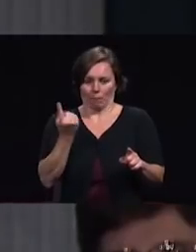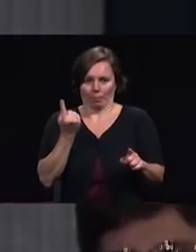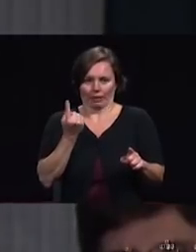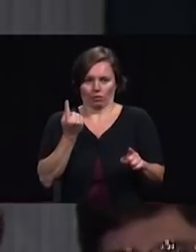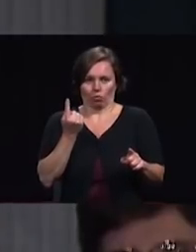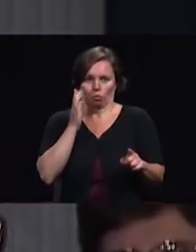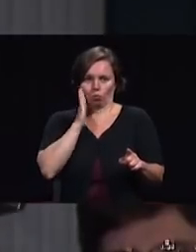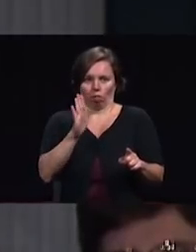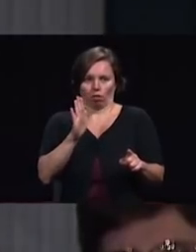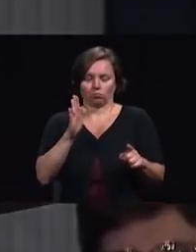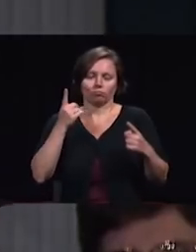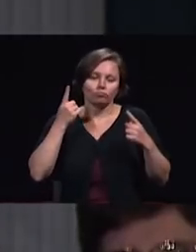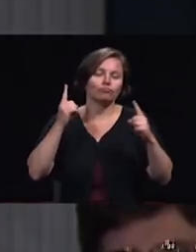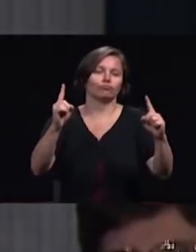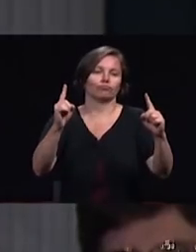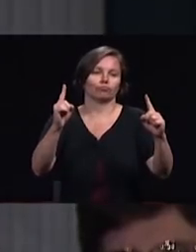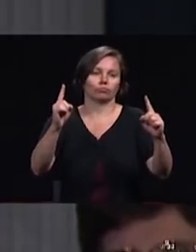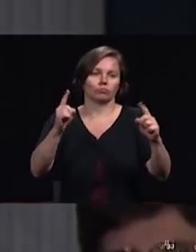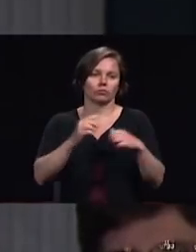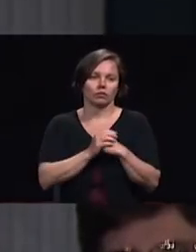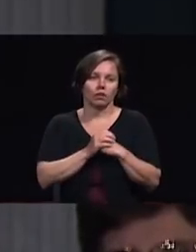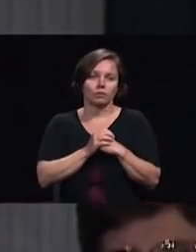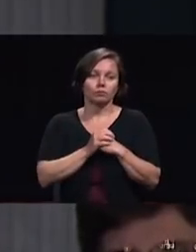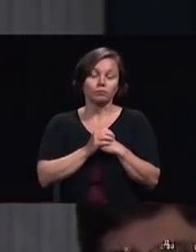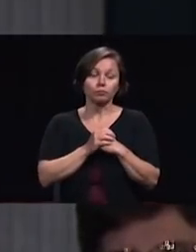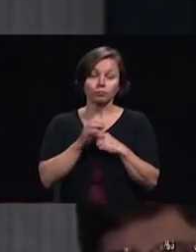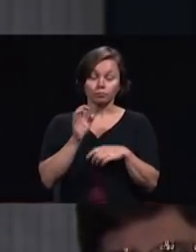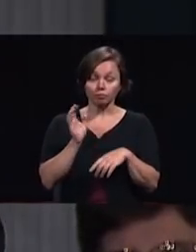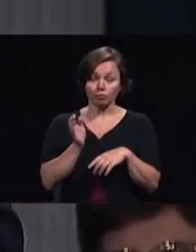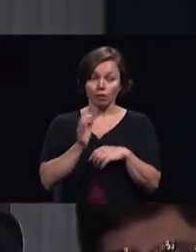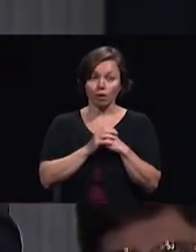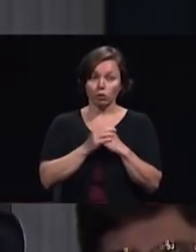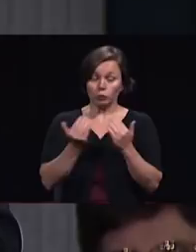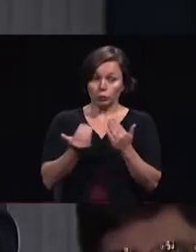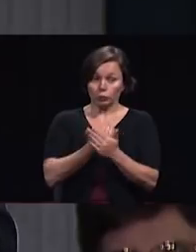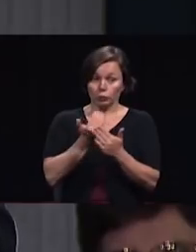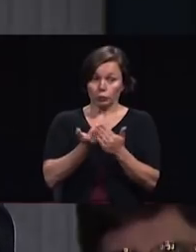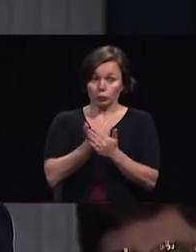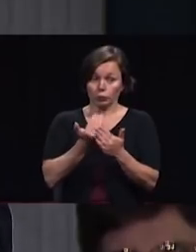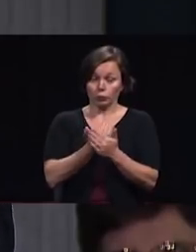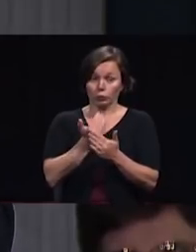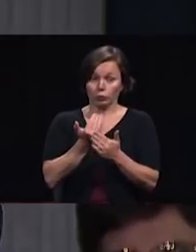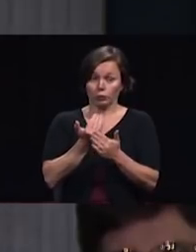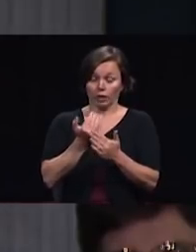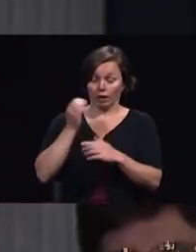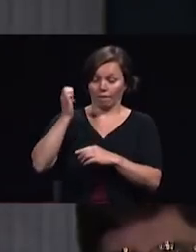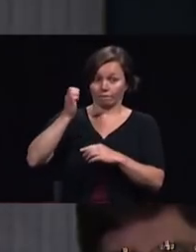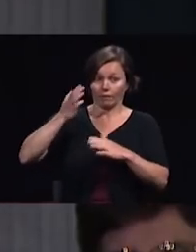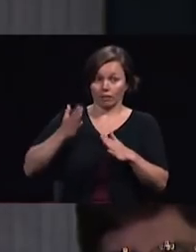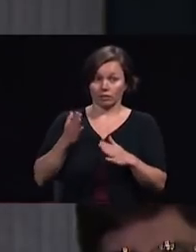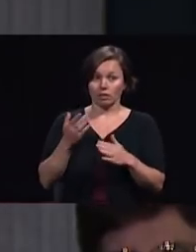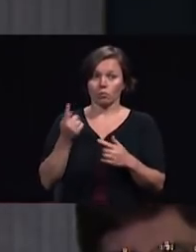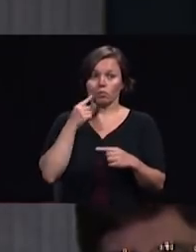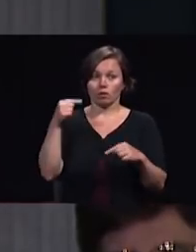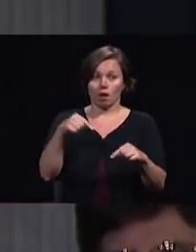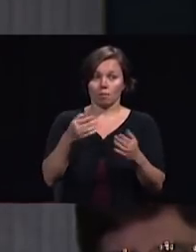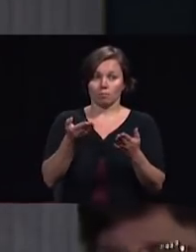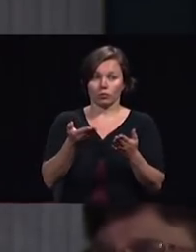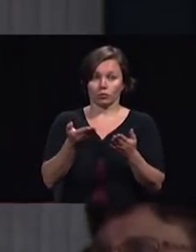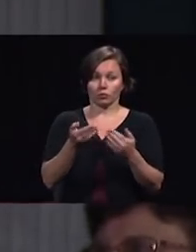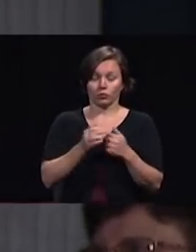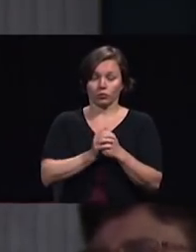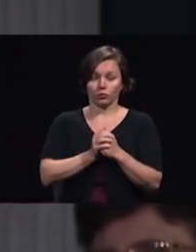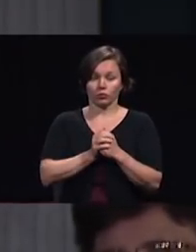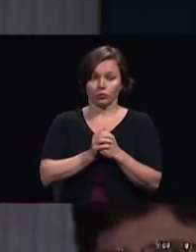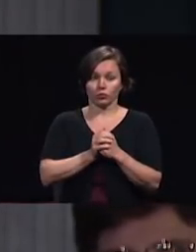ministerial association prepared brand new sermons visit gcevangelist.com or the ministerial association website